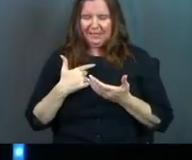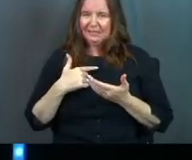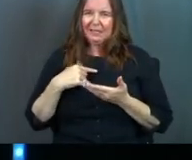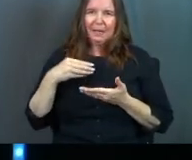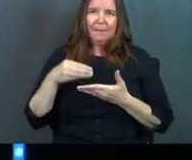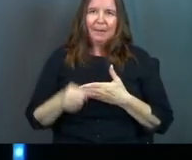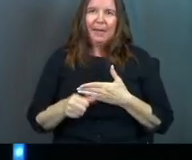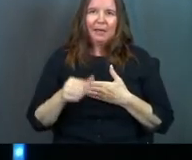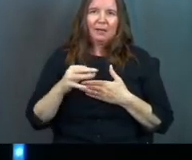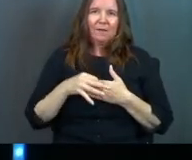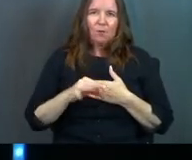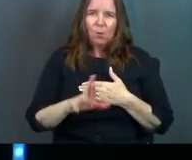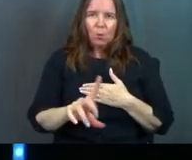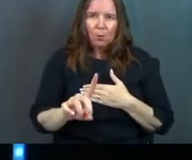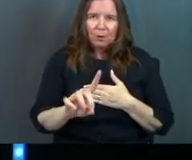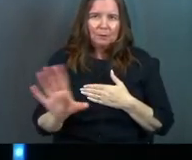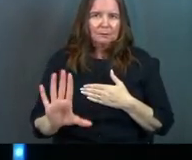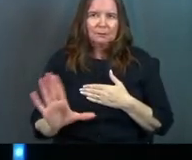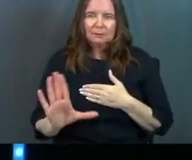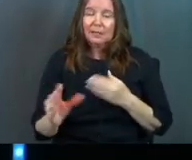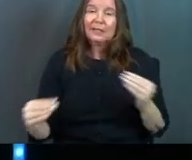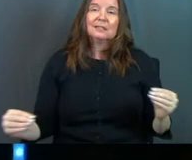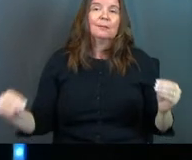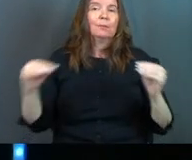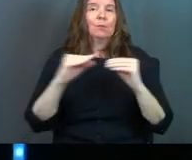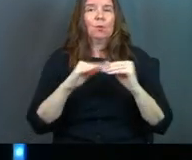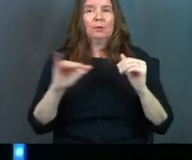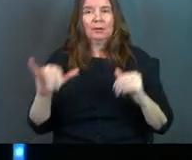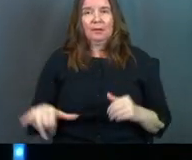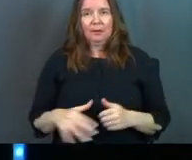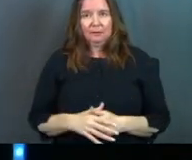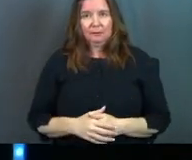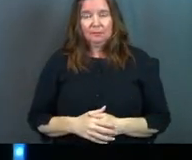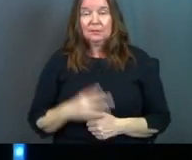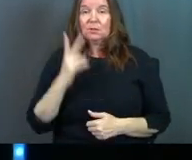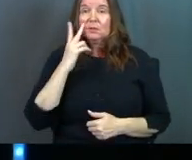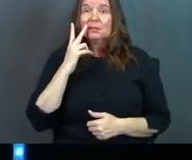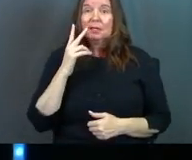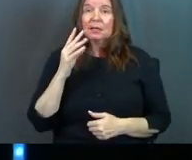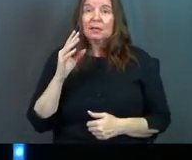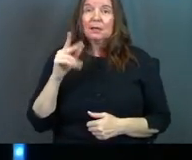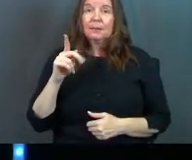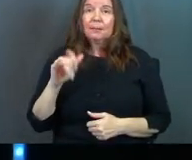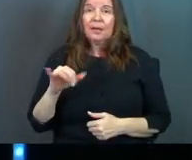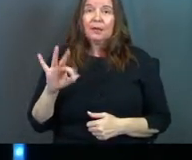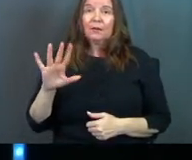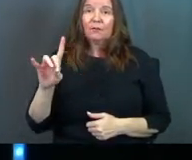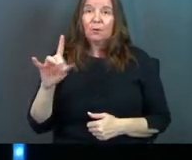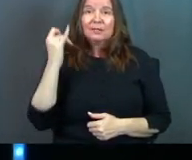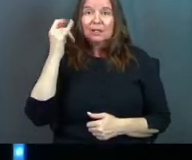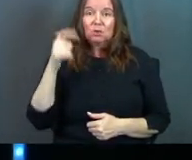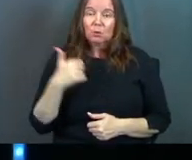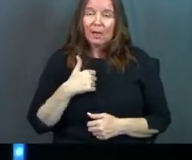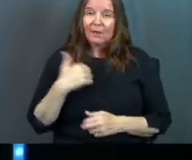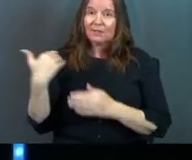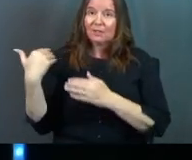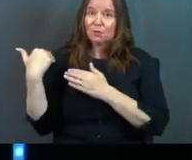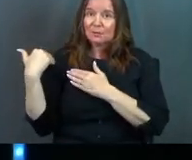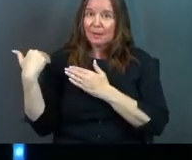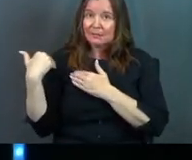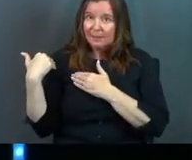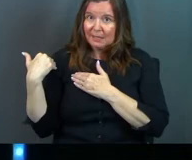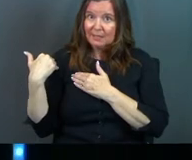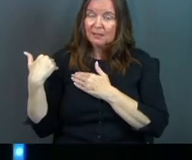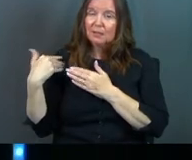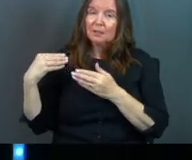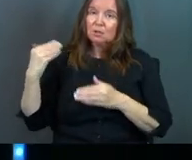is just paying it forward. No, it's so much more. See, paying it forward is just this idea of you've got this responsibility